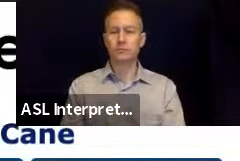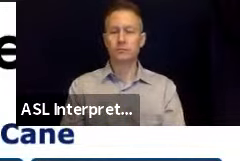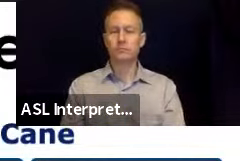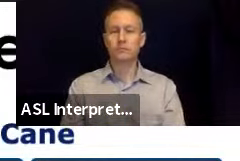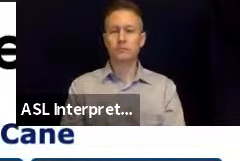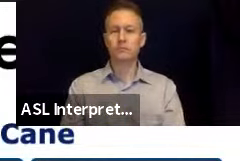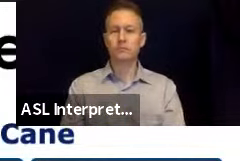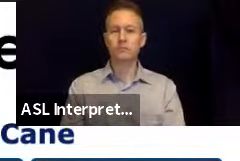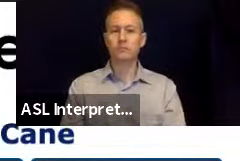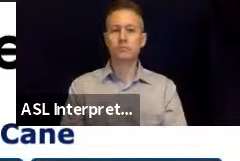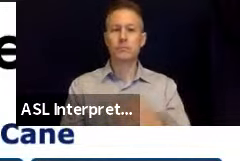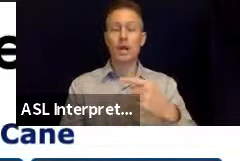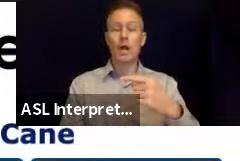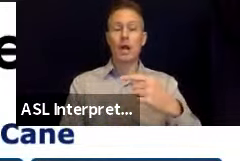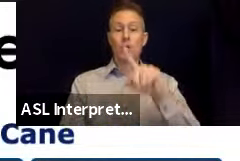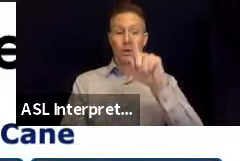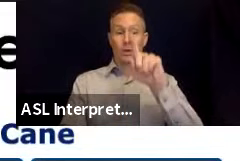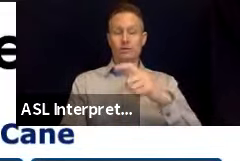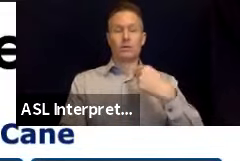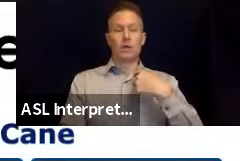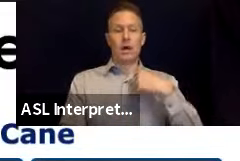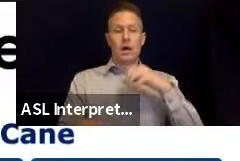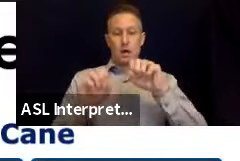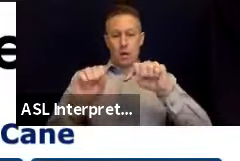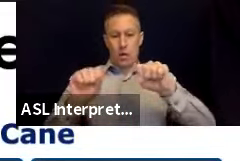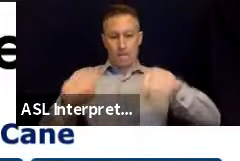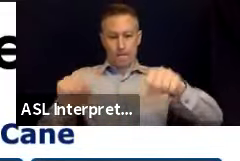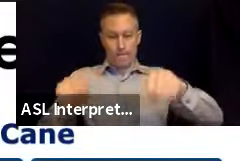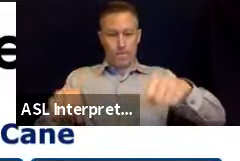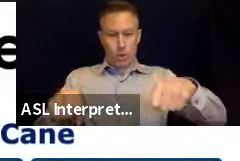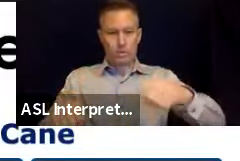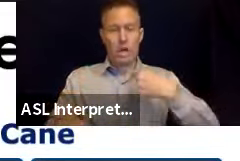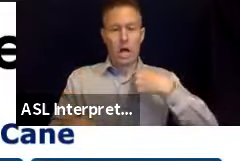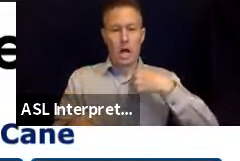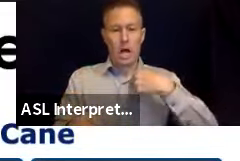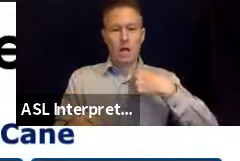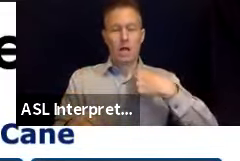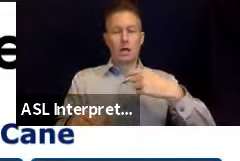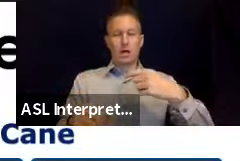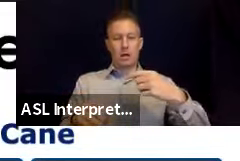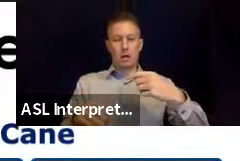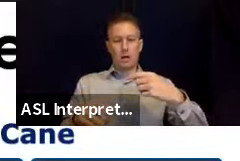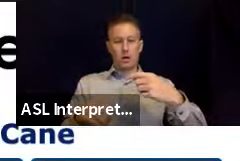I ride a motorcycle, but I've never been on the bike during a quake. Any special info?